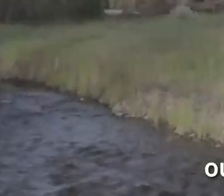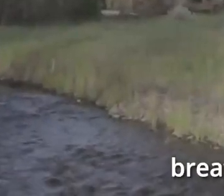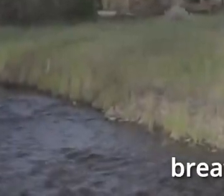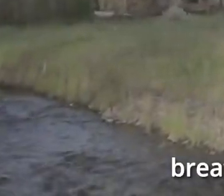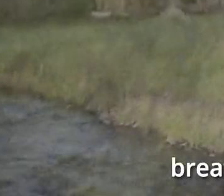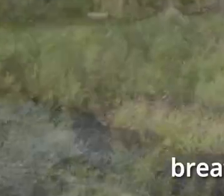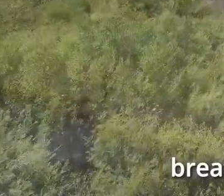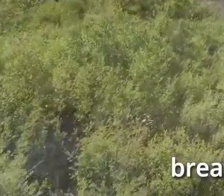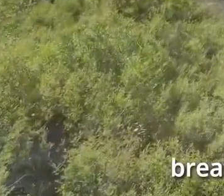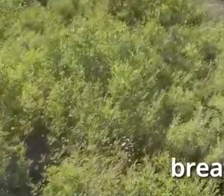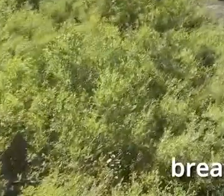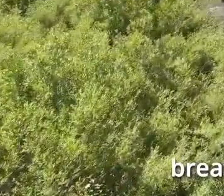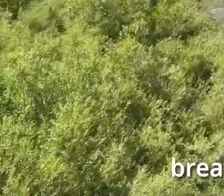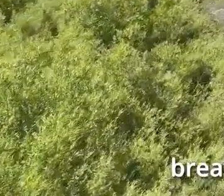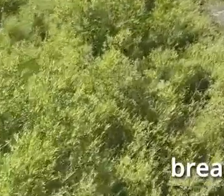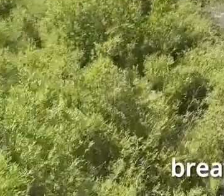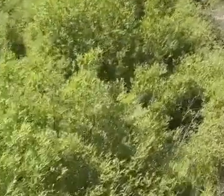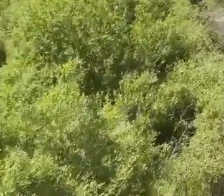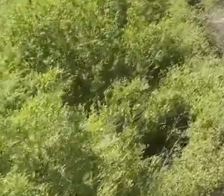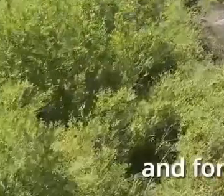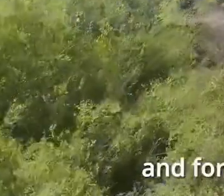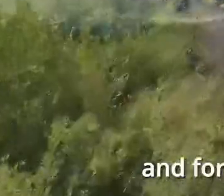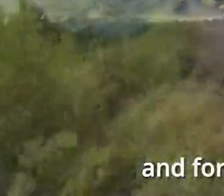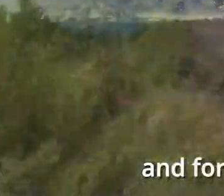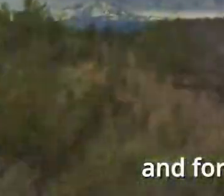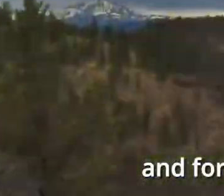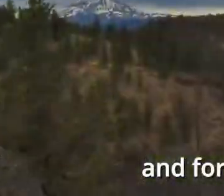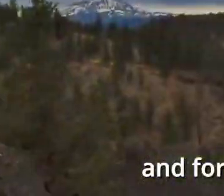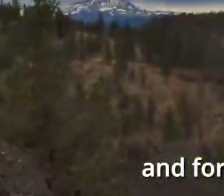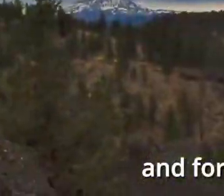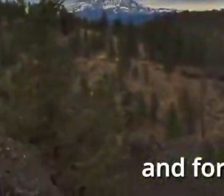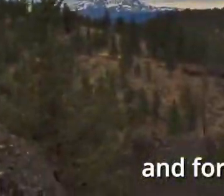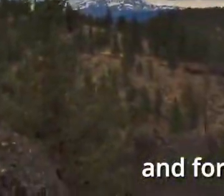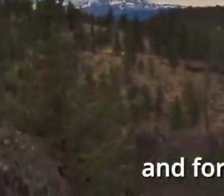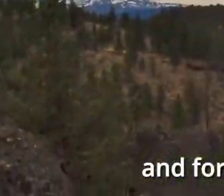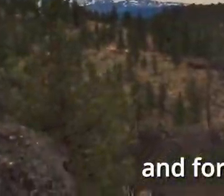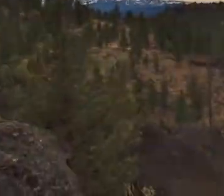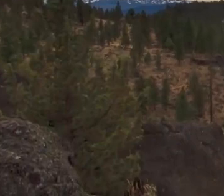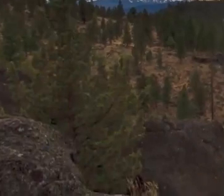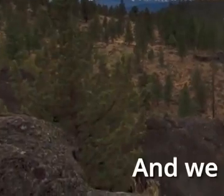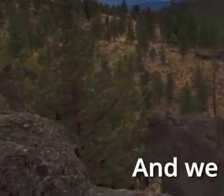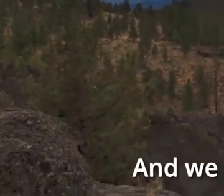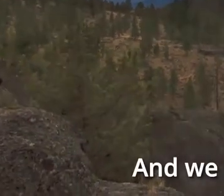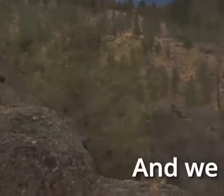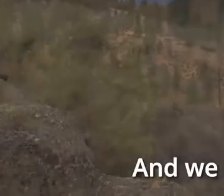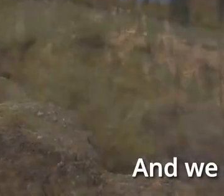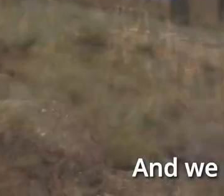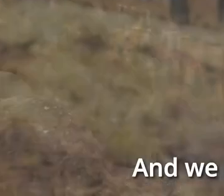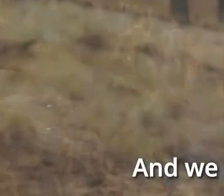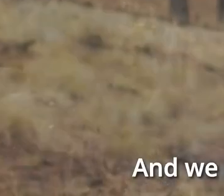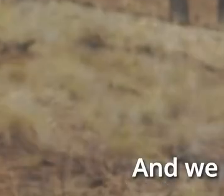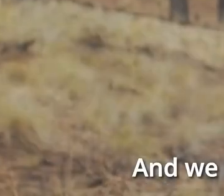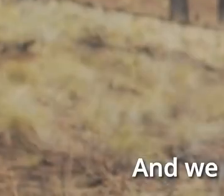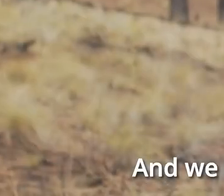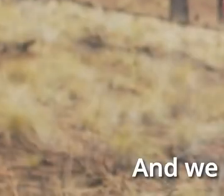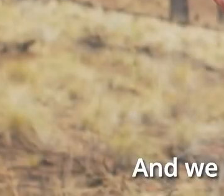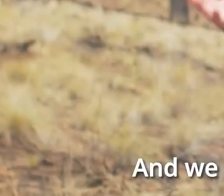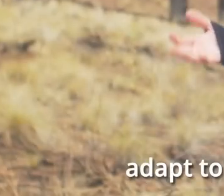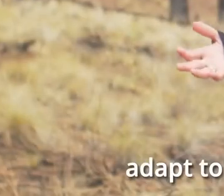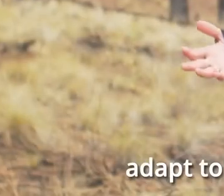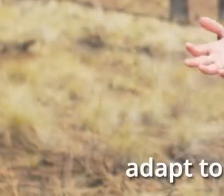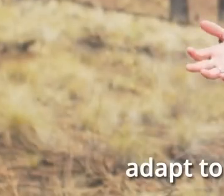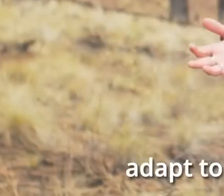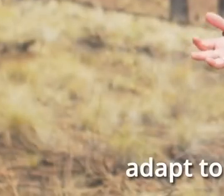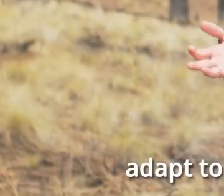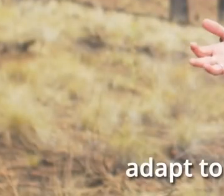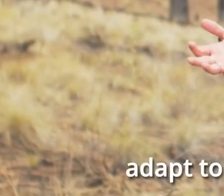the air we breathe, for the water we drink, and for inspiration and rejuvenation. And we need healthy systems that